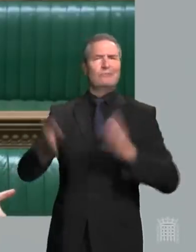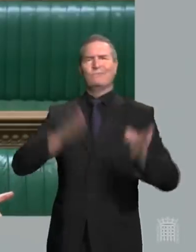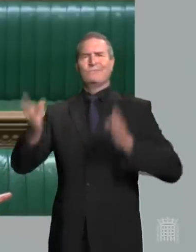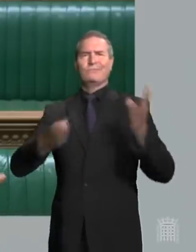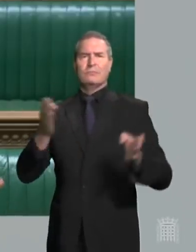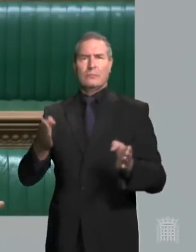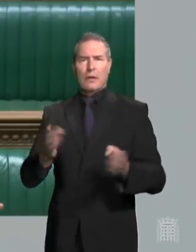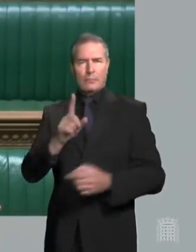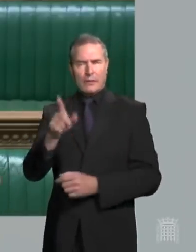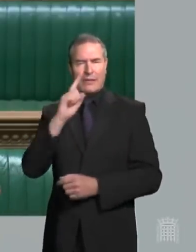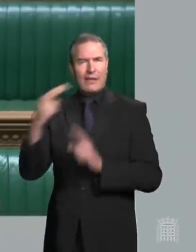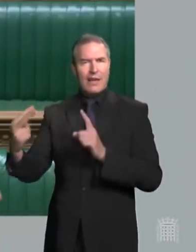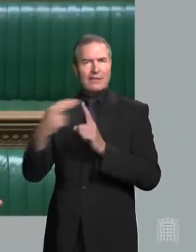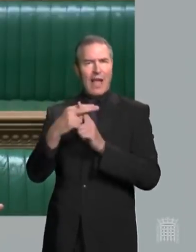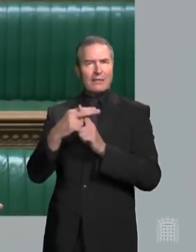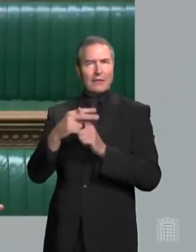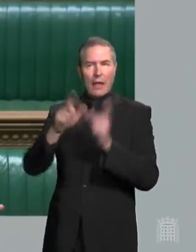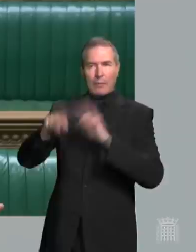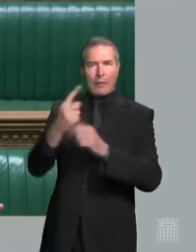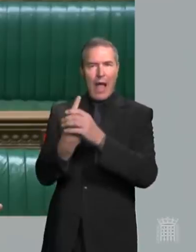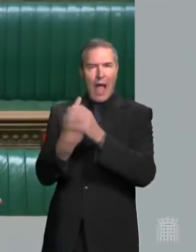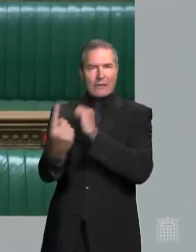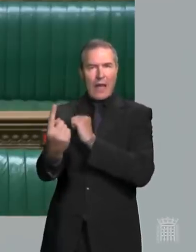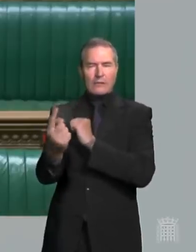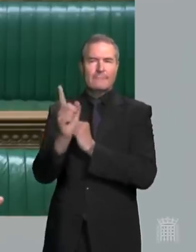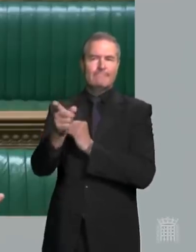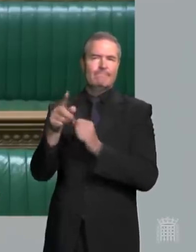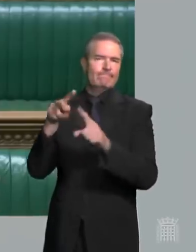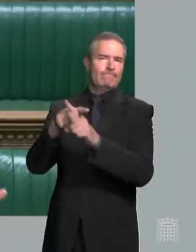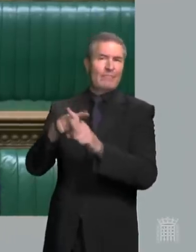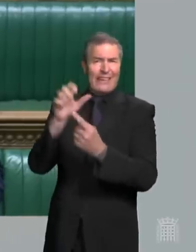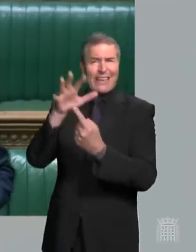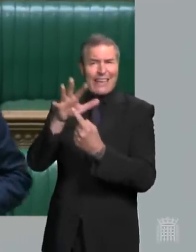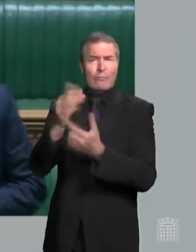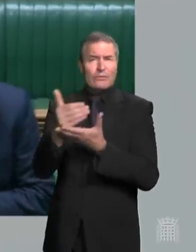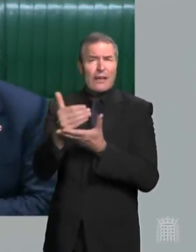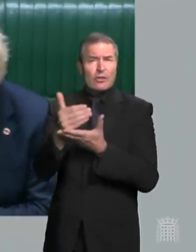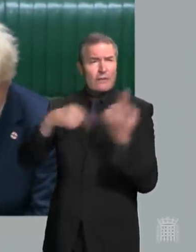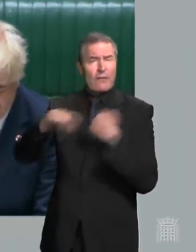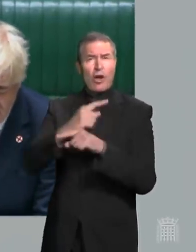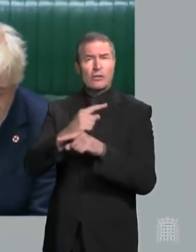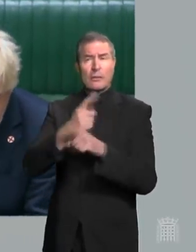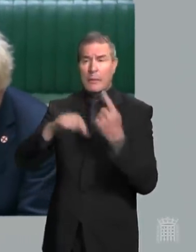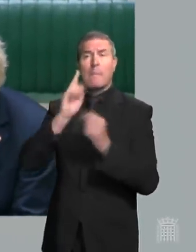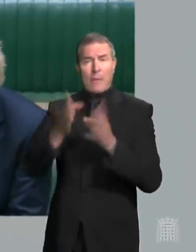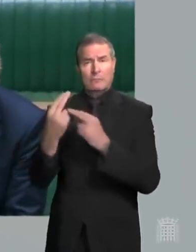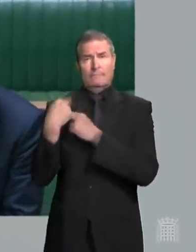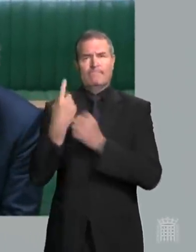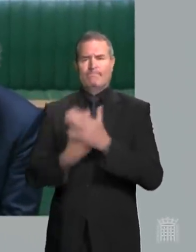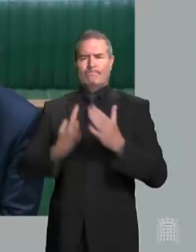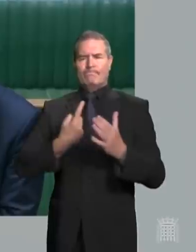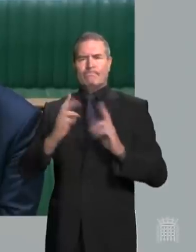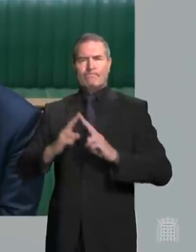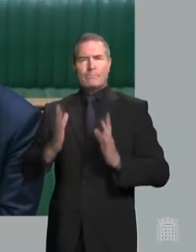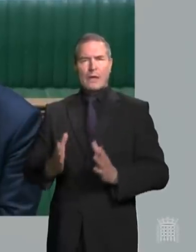And yet he attacks self-isolation, Mr Speaker, which is one of the key protections that this country has. And let